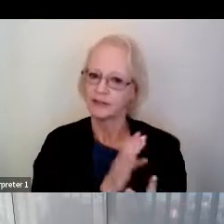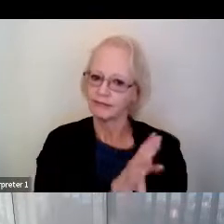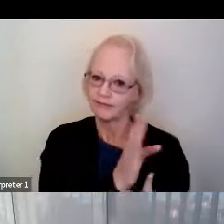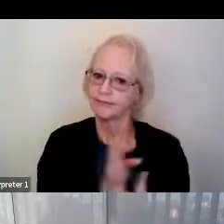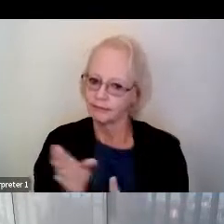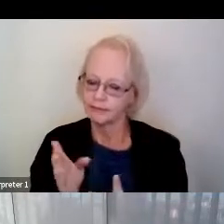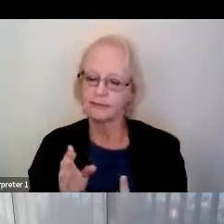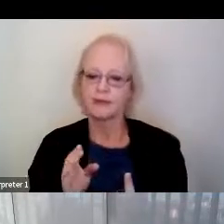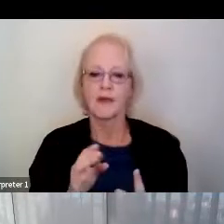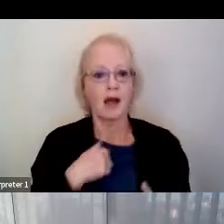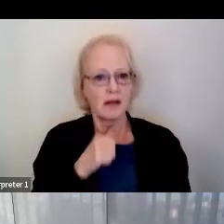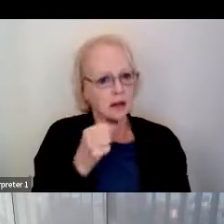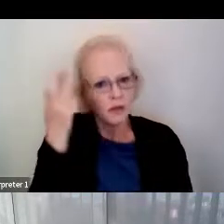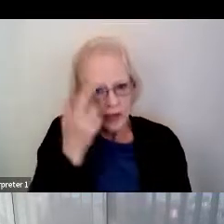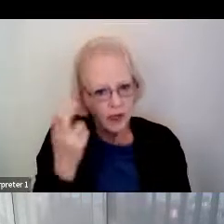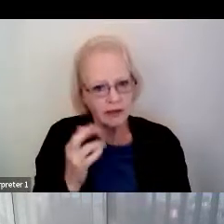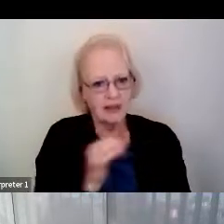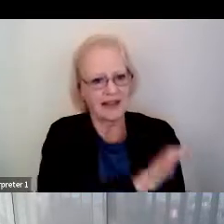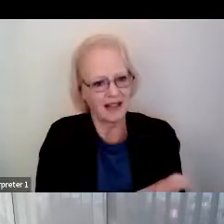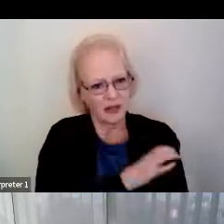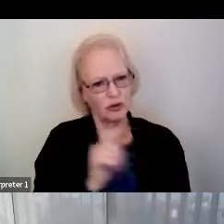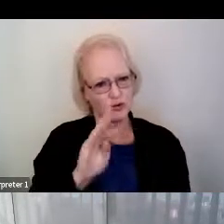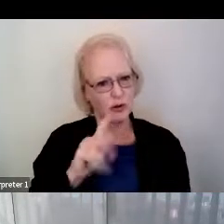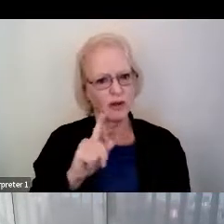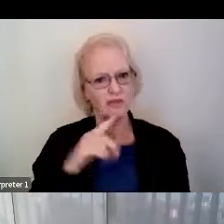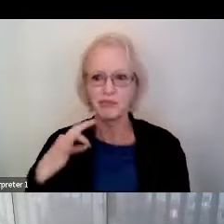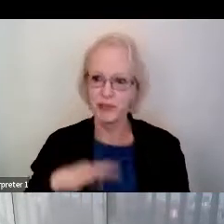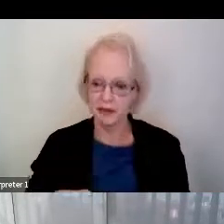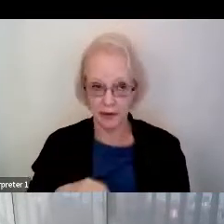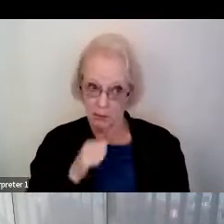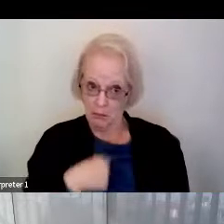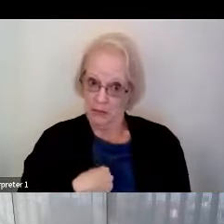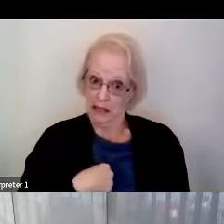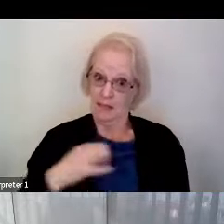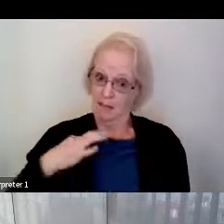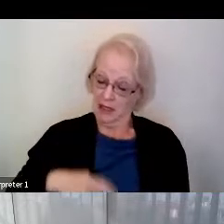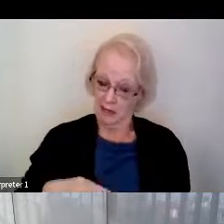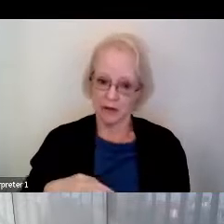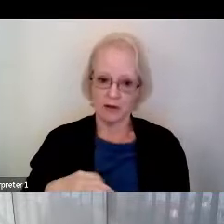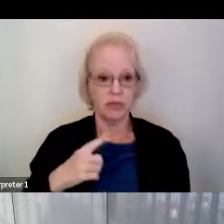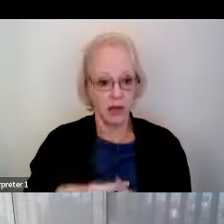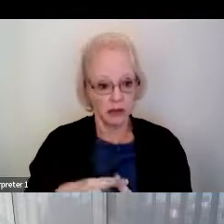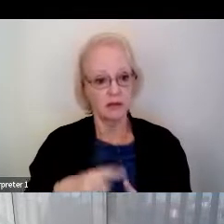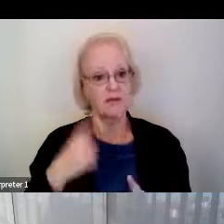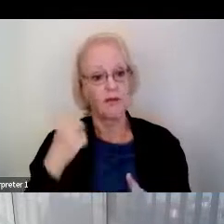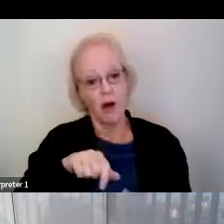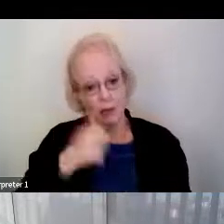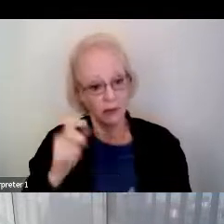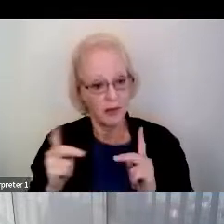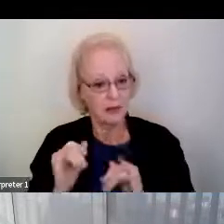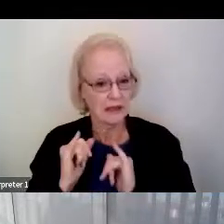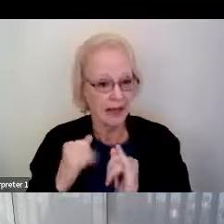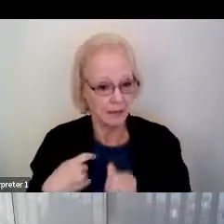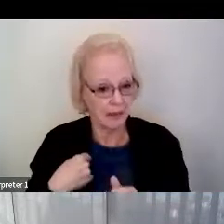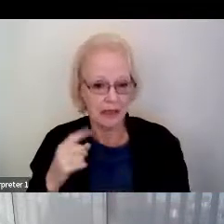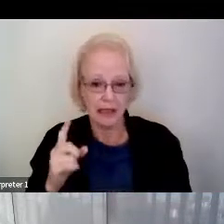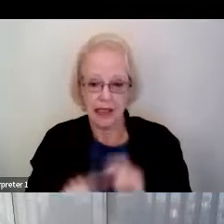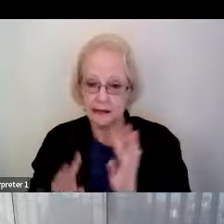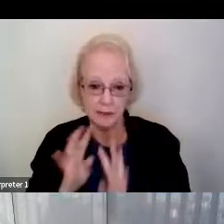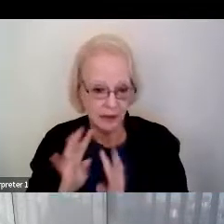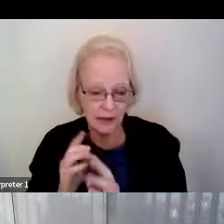the clinical trial could be beneficial, not just for me, but for individuals who, like me, can't speak and communicate.